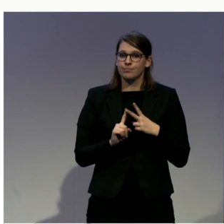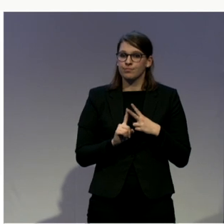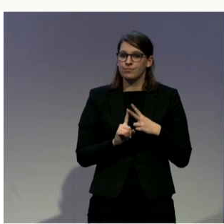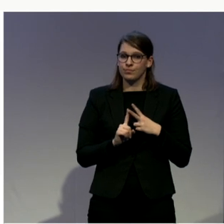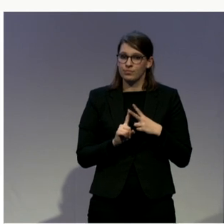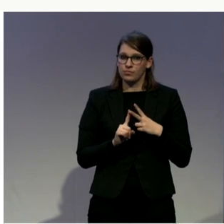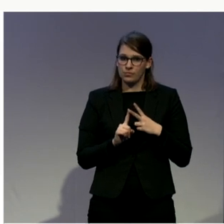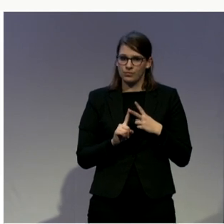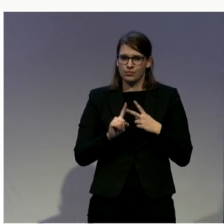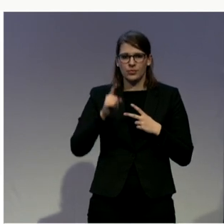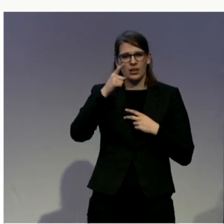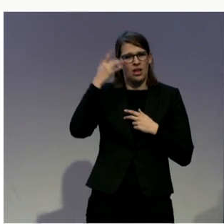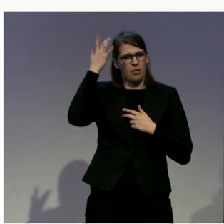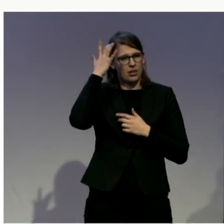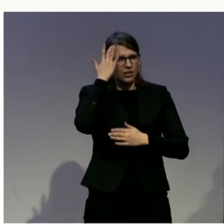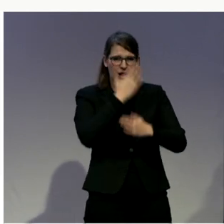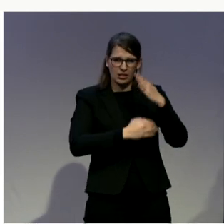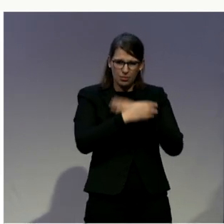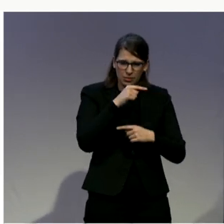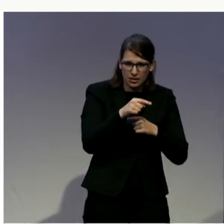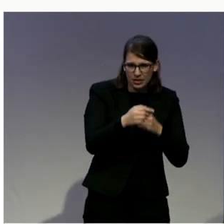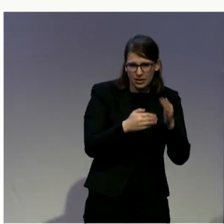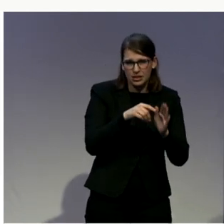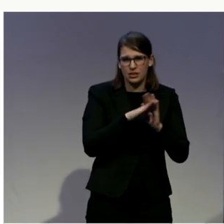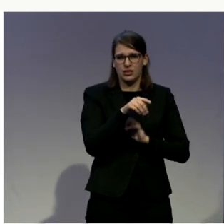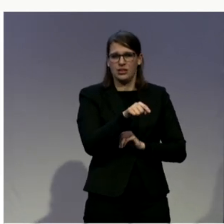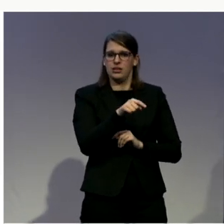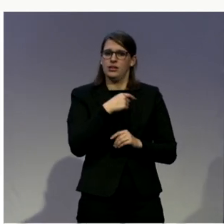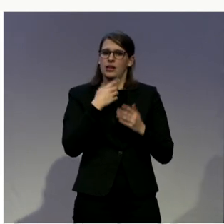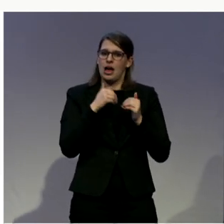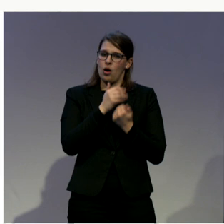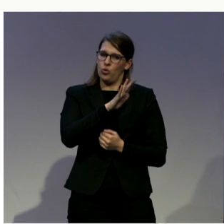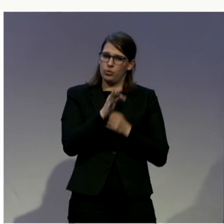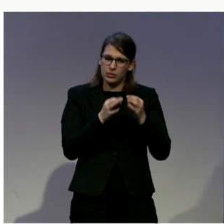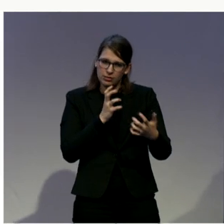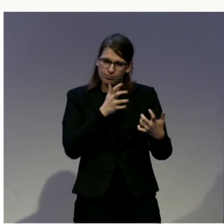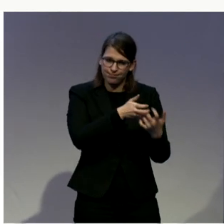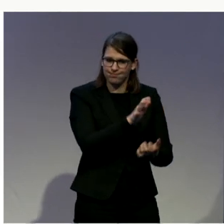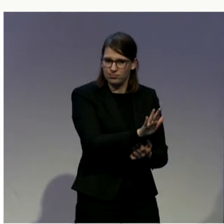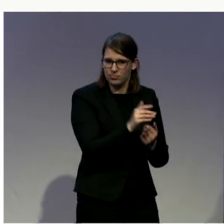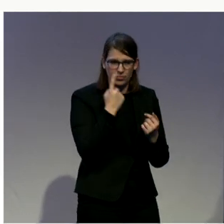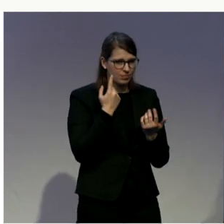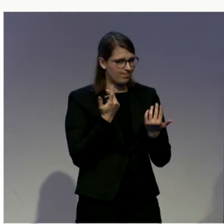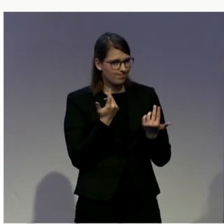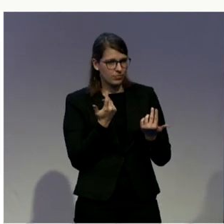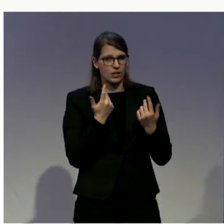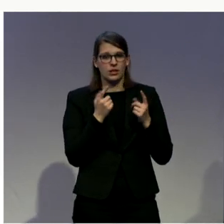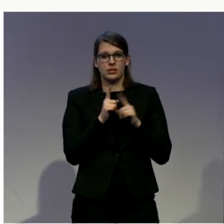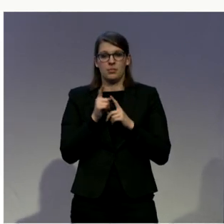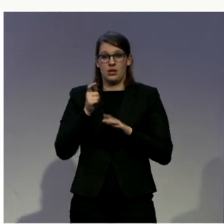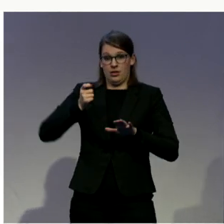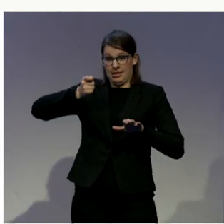intellectual and developmental disabilities. And specifically you offered the example of providing judgments in easy to read format.